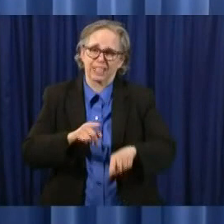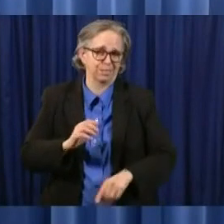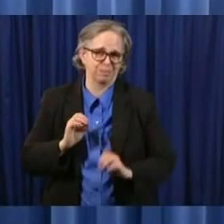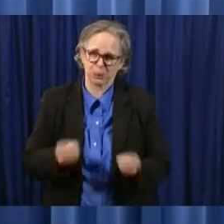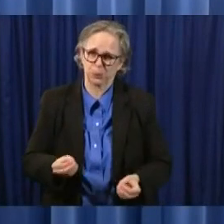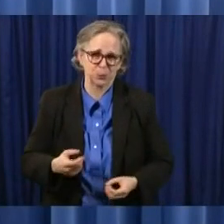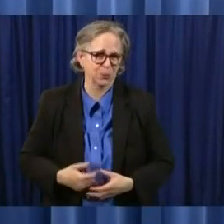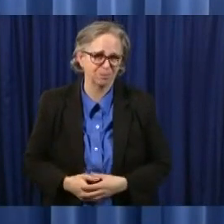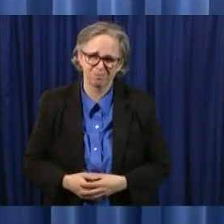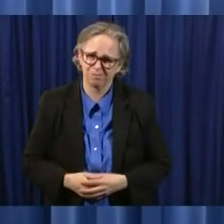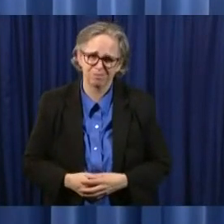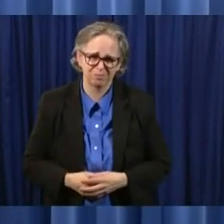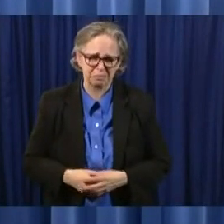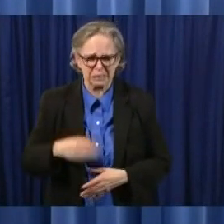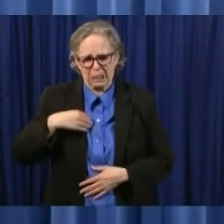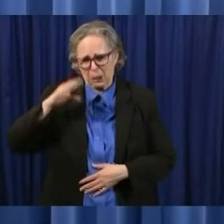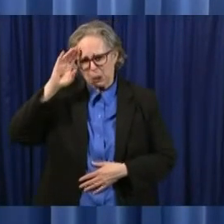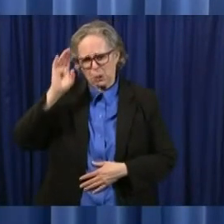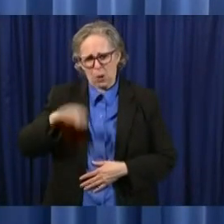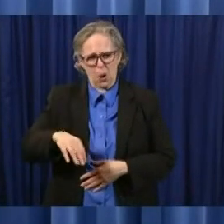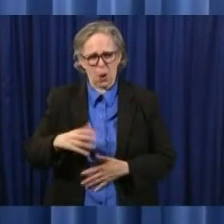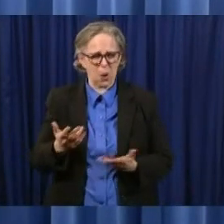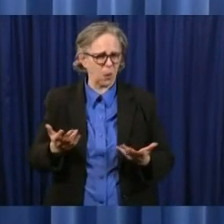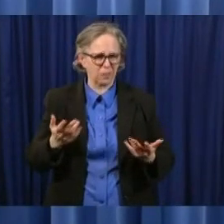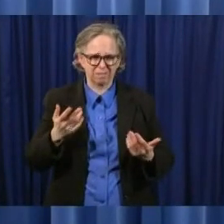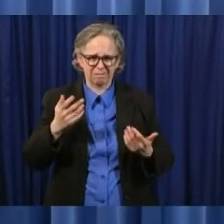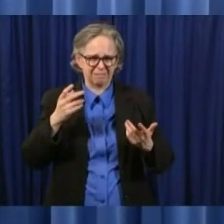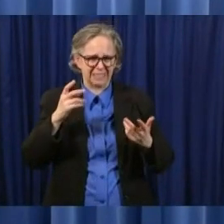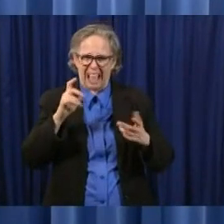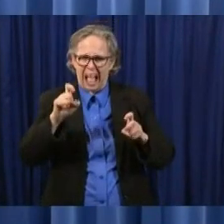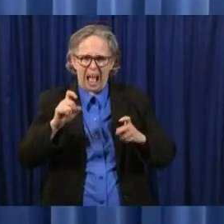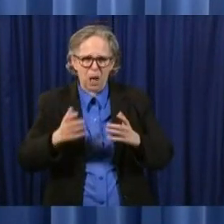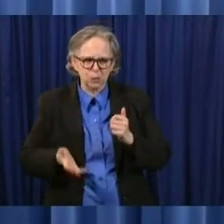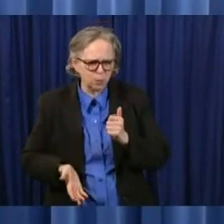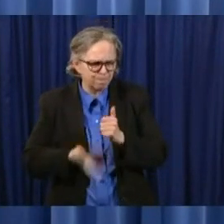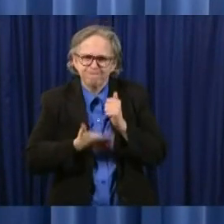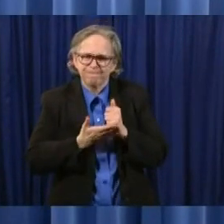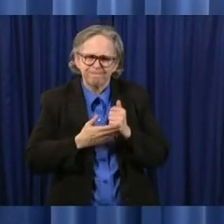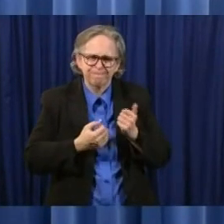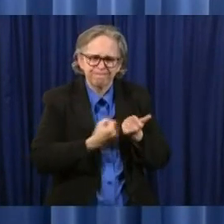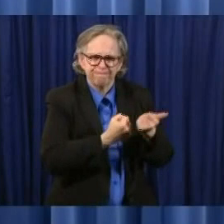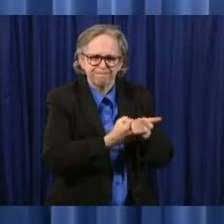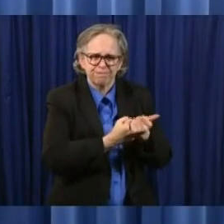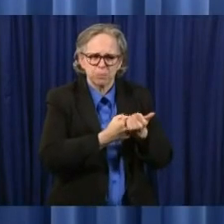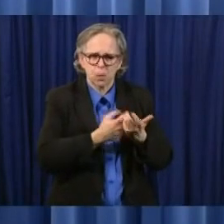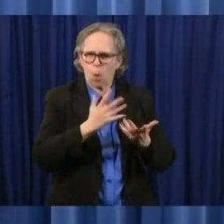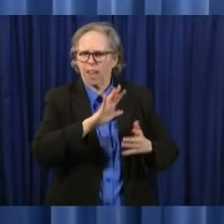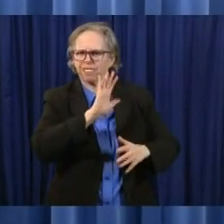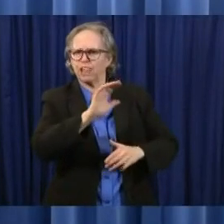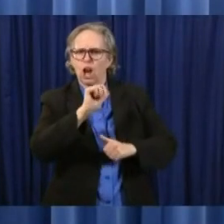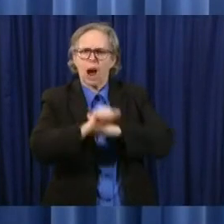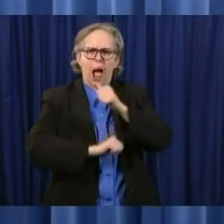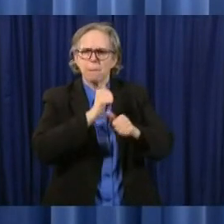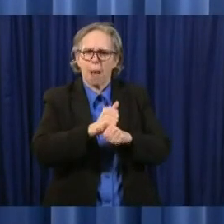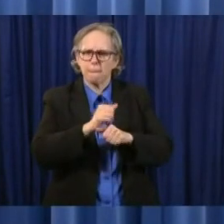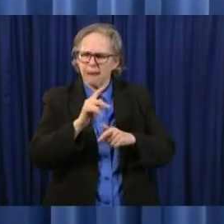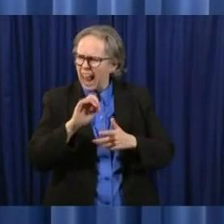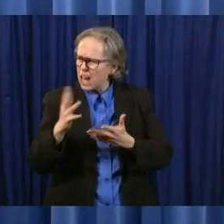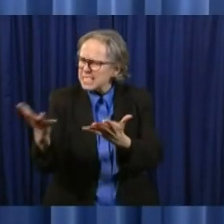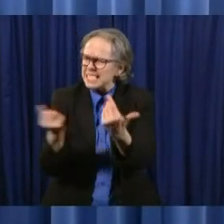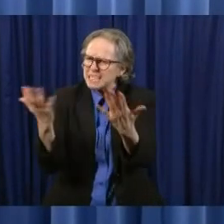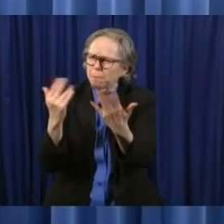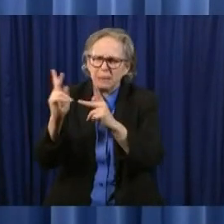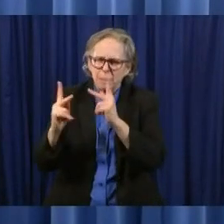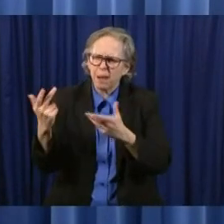is this is a time when people need to rally around their their alma mater their college and and and help them out because it's a very difficult time